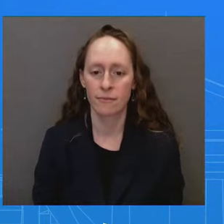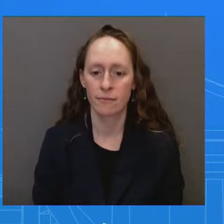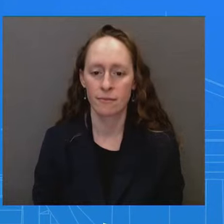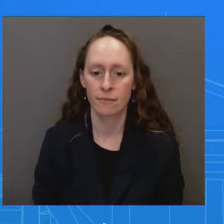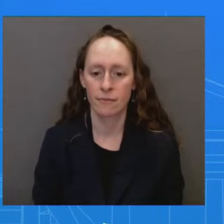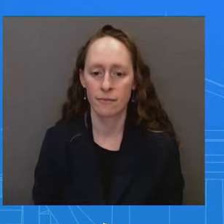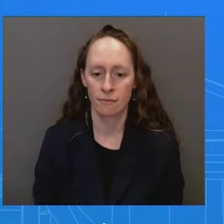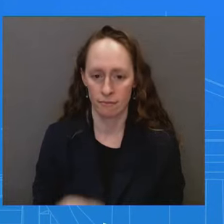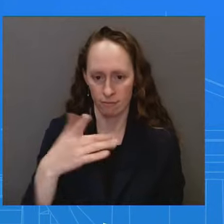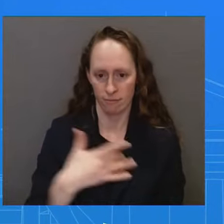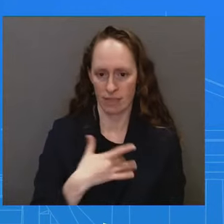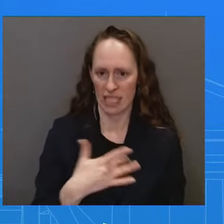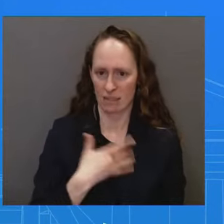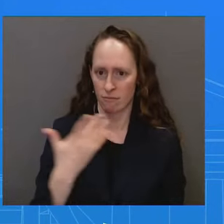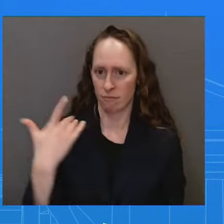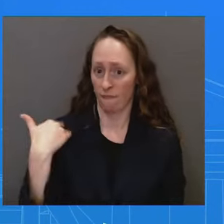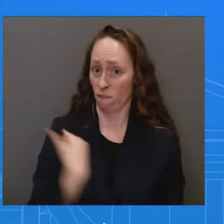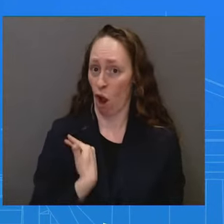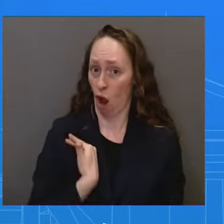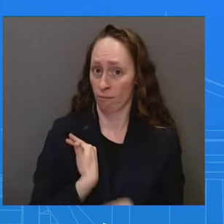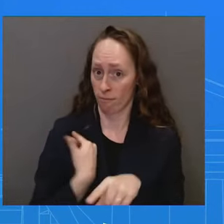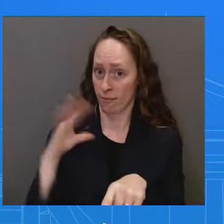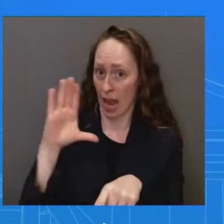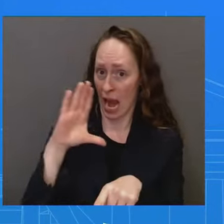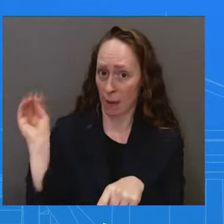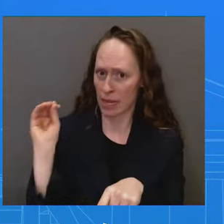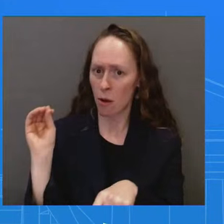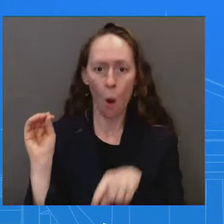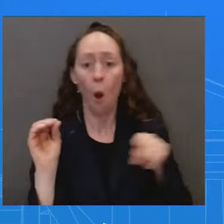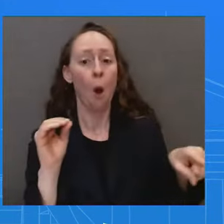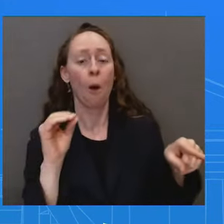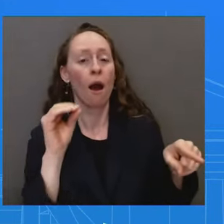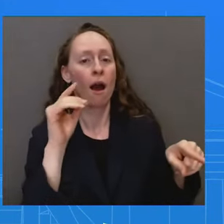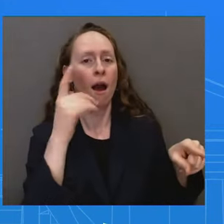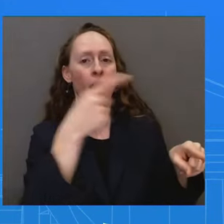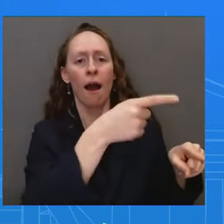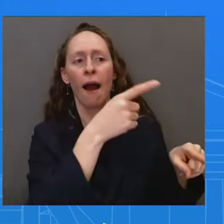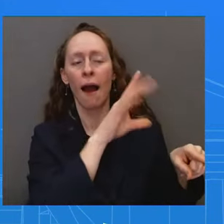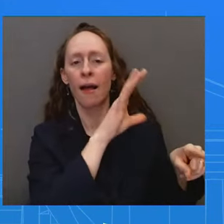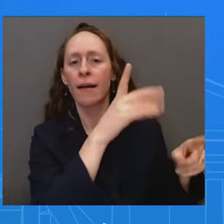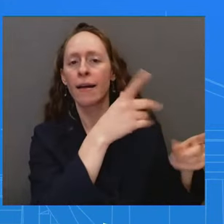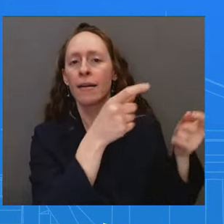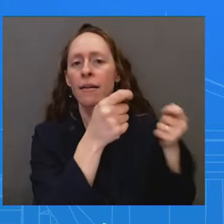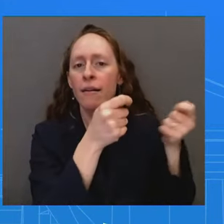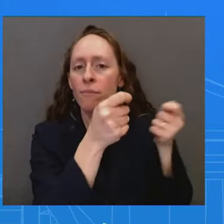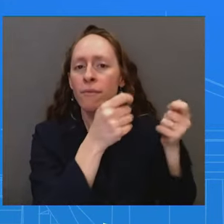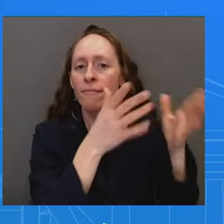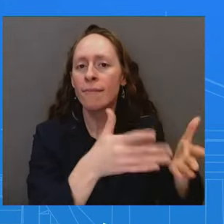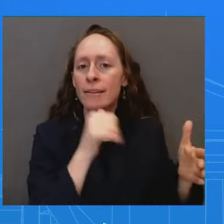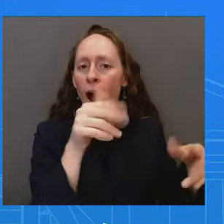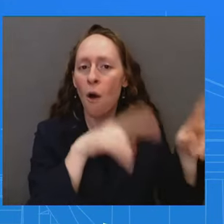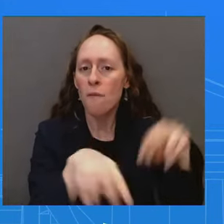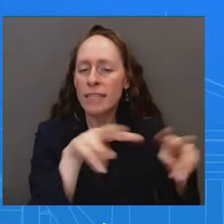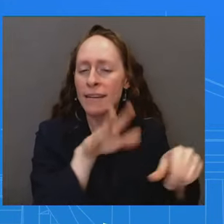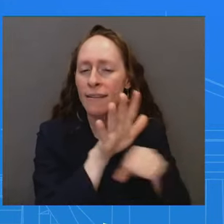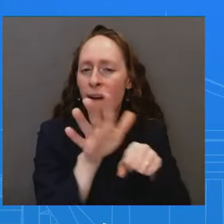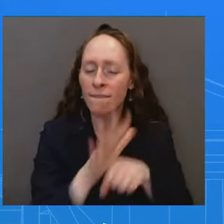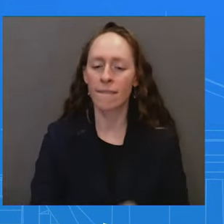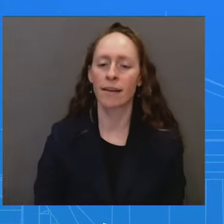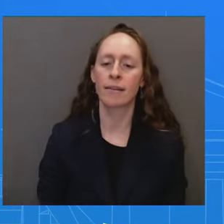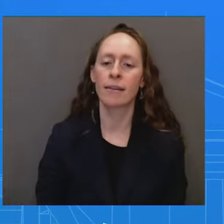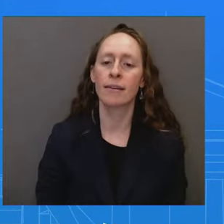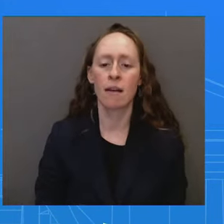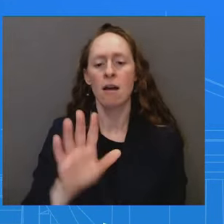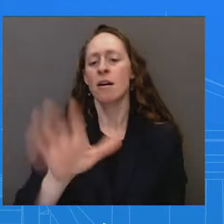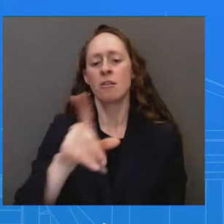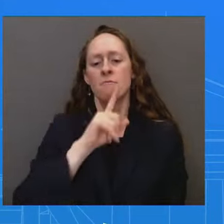So, look, what I can say is FAA certainly sees this as a priority to make sure that we're keeping Americans